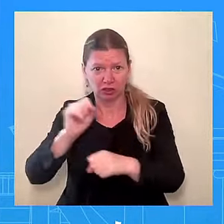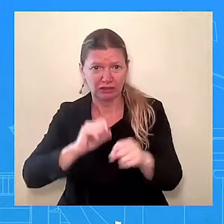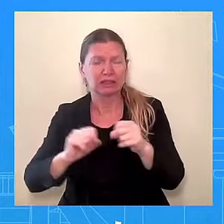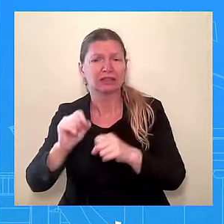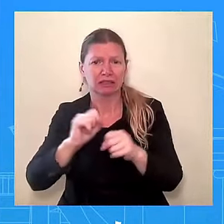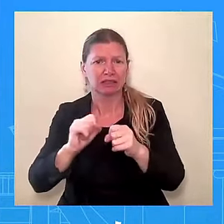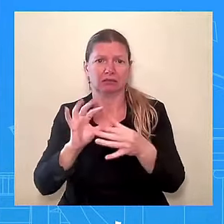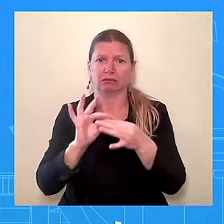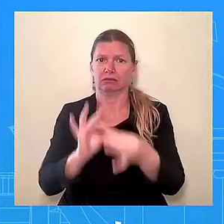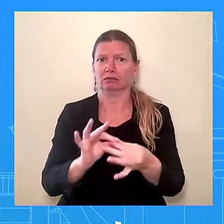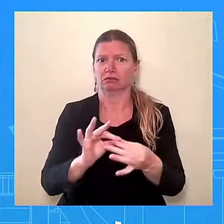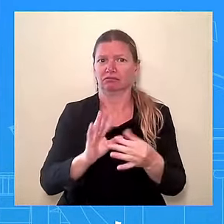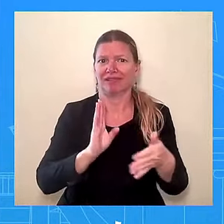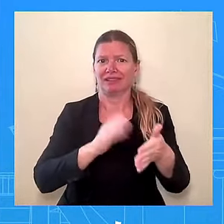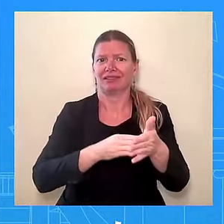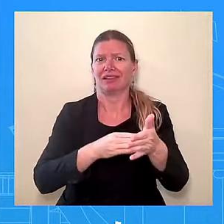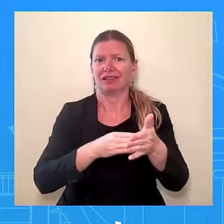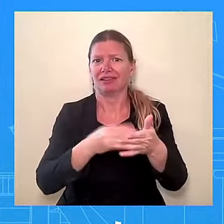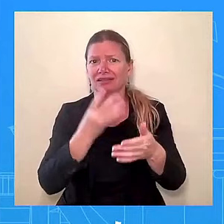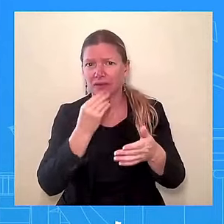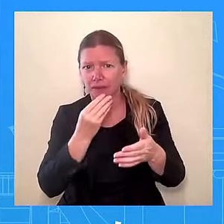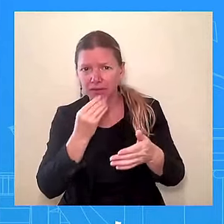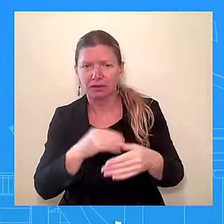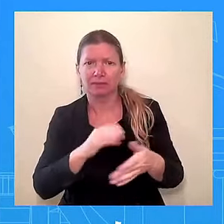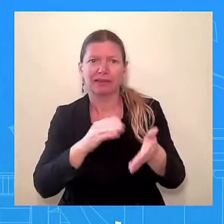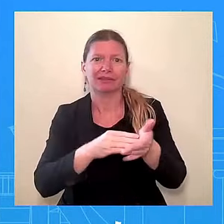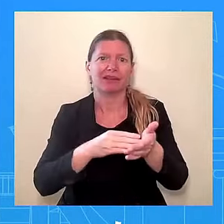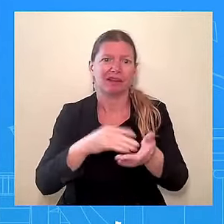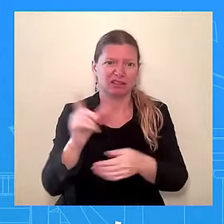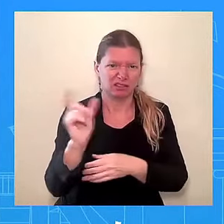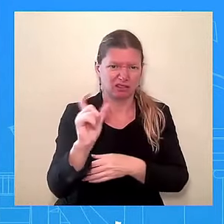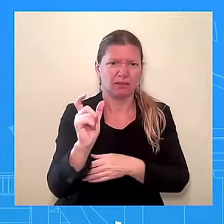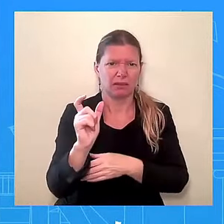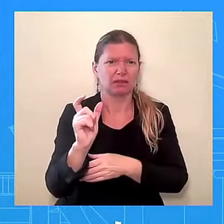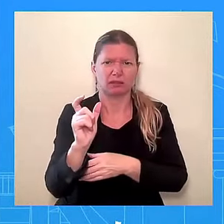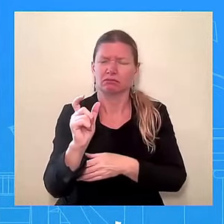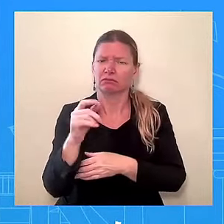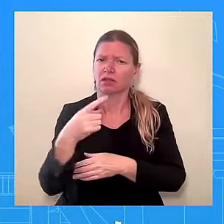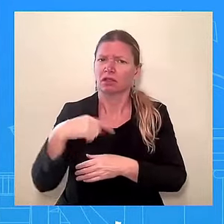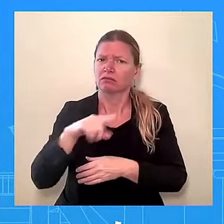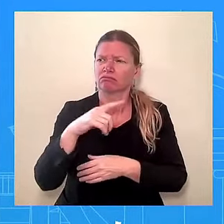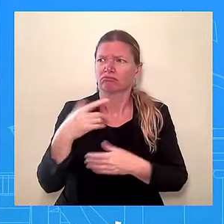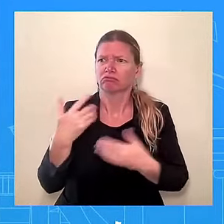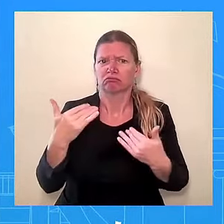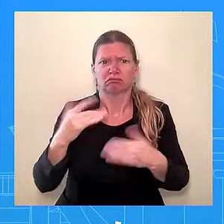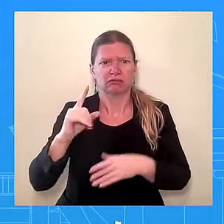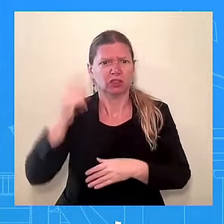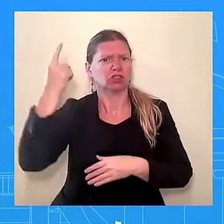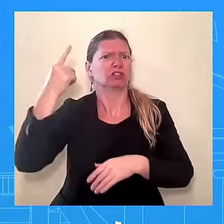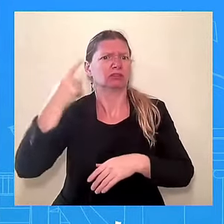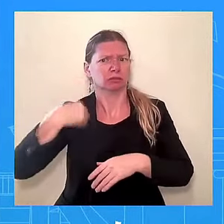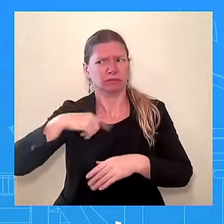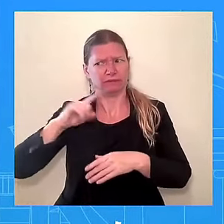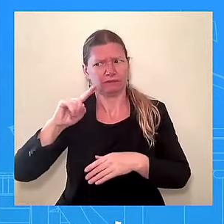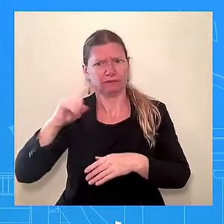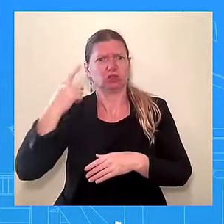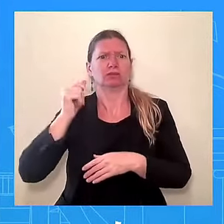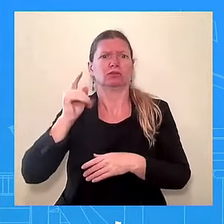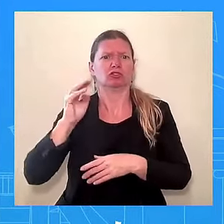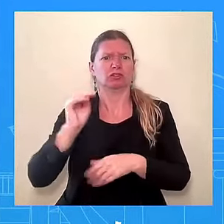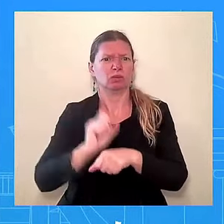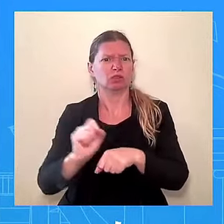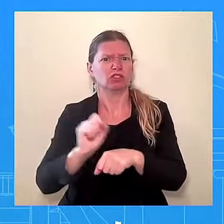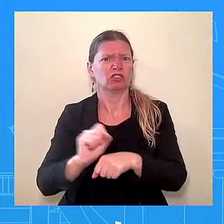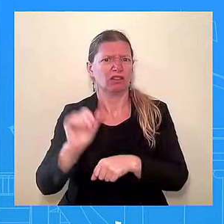We are taking that incredibly seriously and we wanted to put together an all-of-government effort to make sure that we...